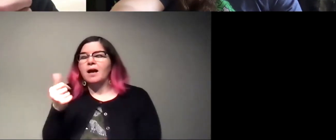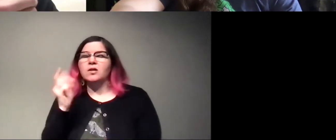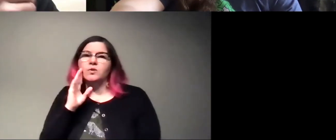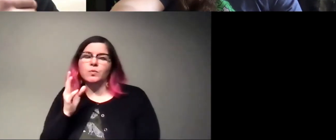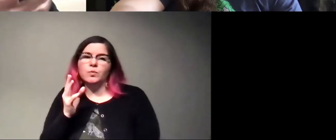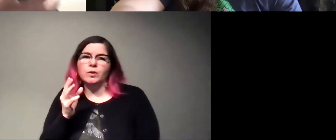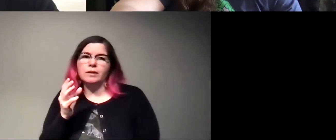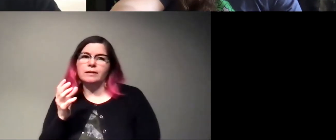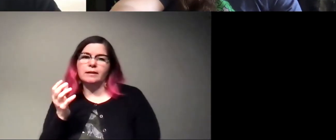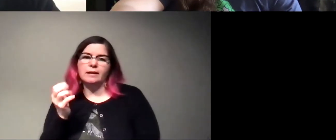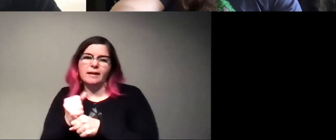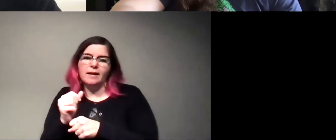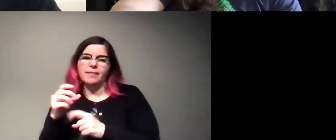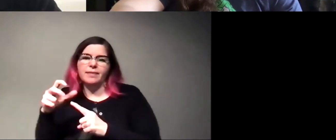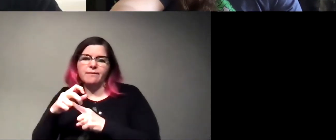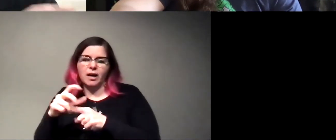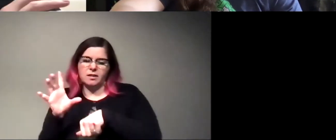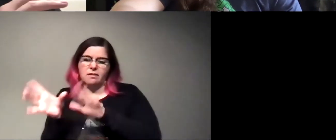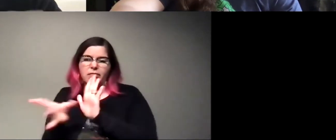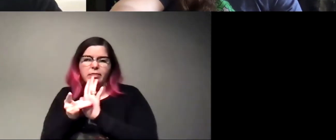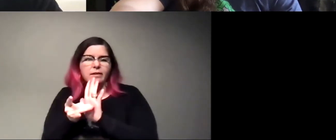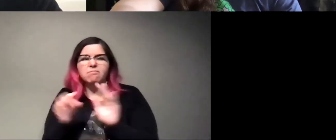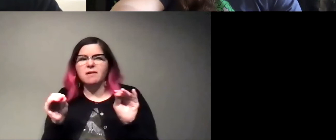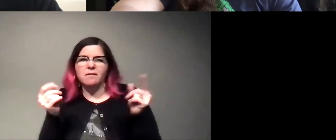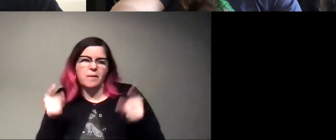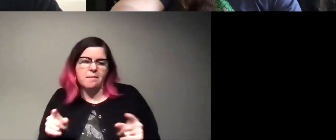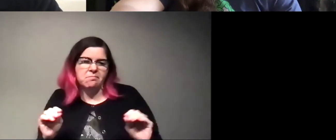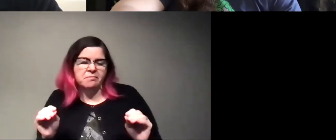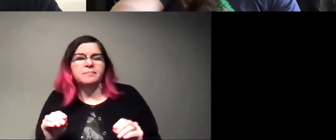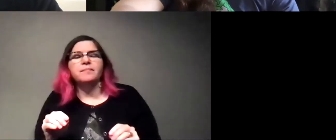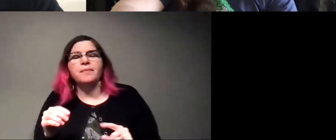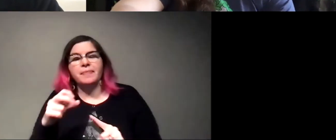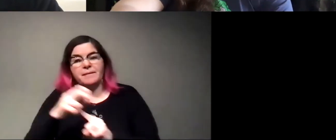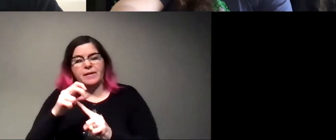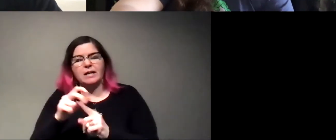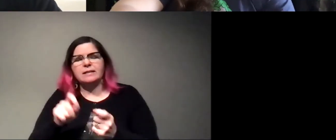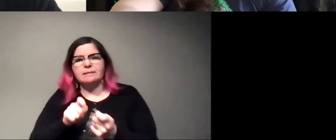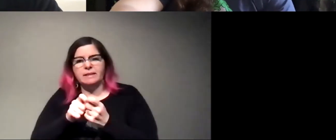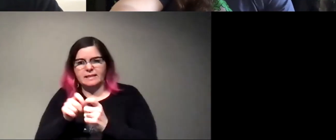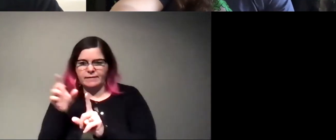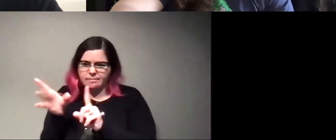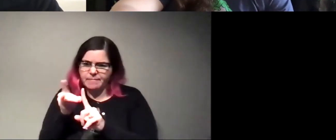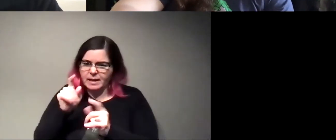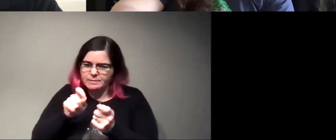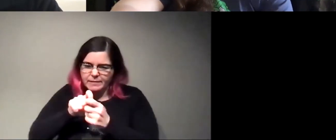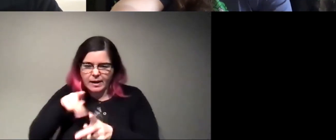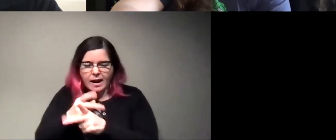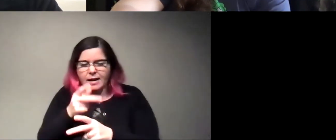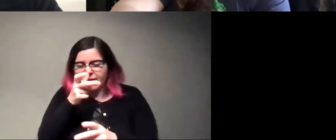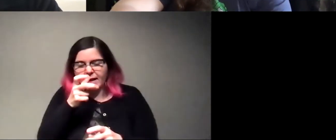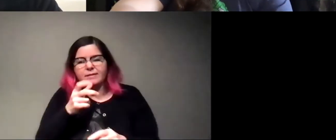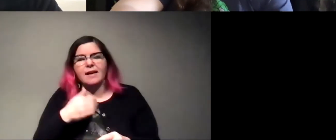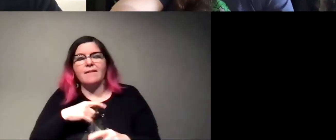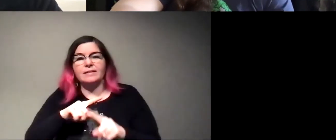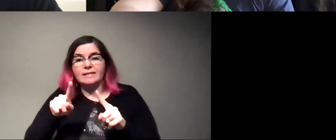get the fungus on their hands, nothing would happen. So the, the fungus are so particular to these ants that there's actually different species of